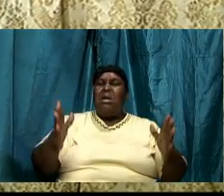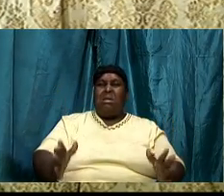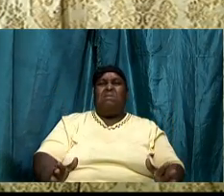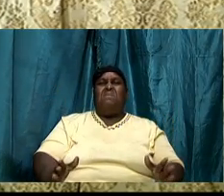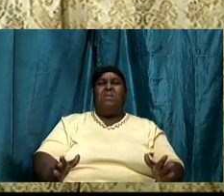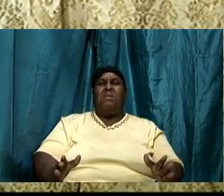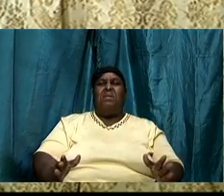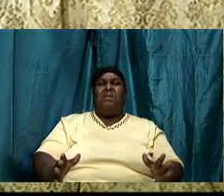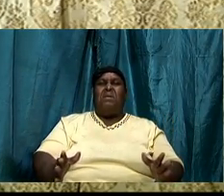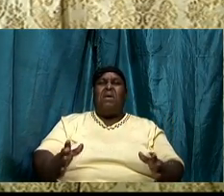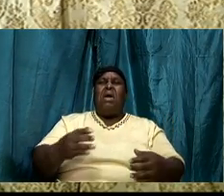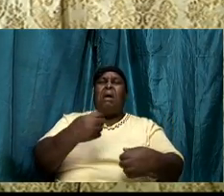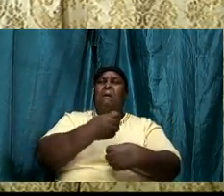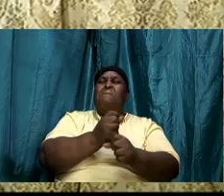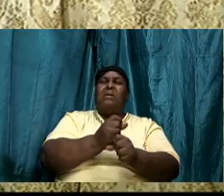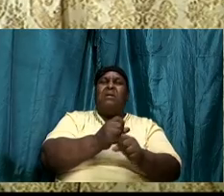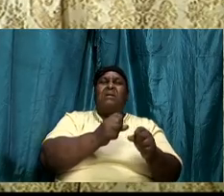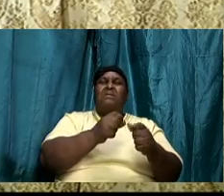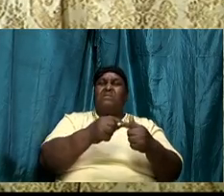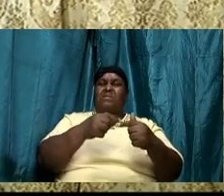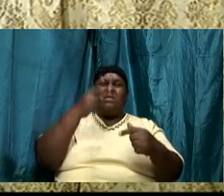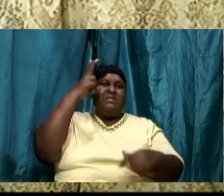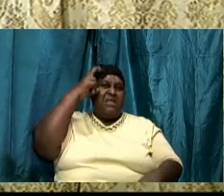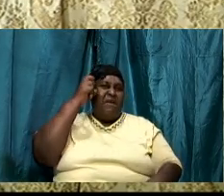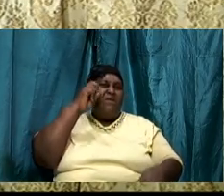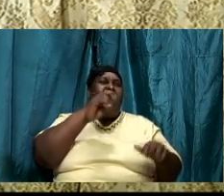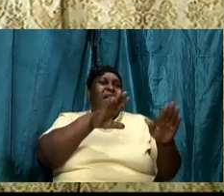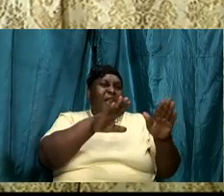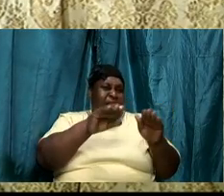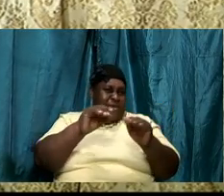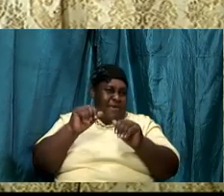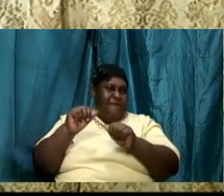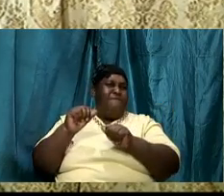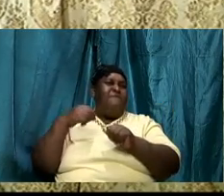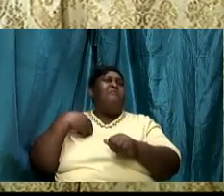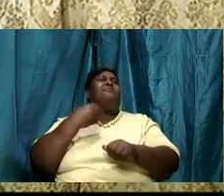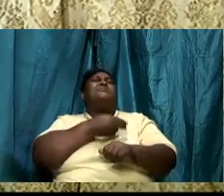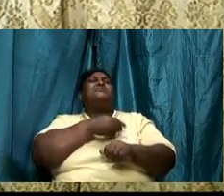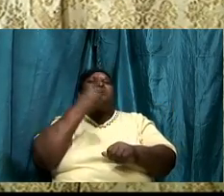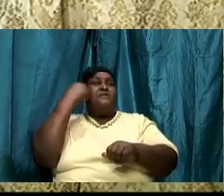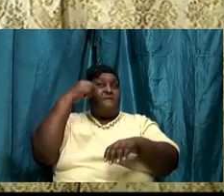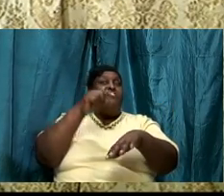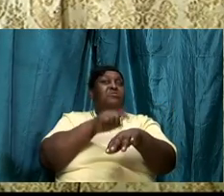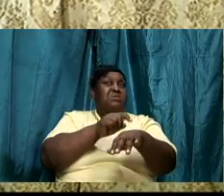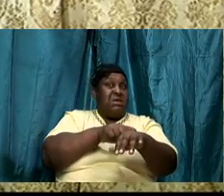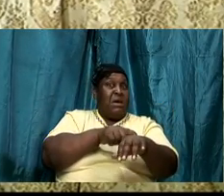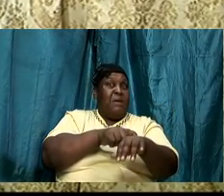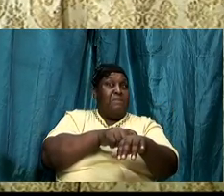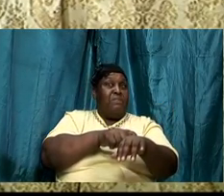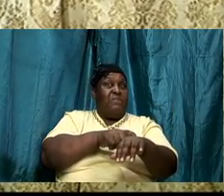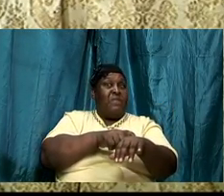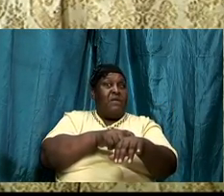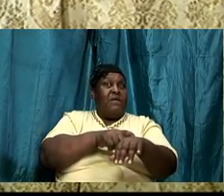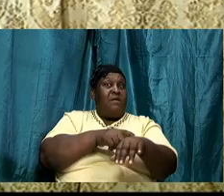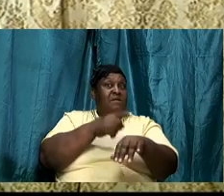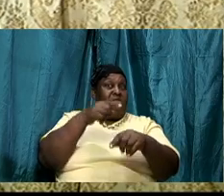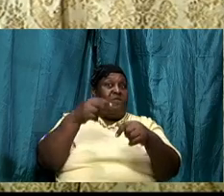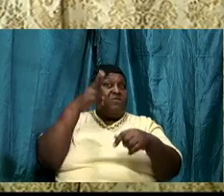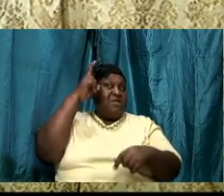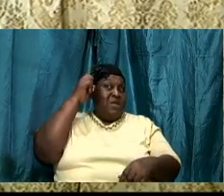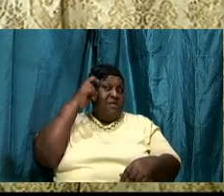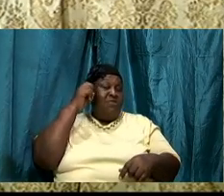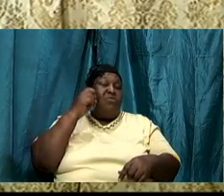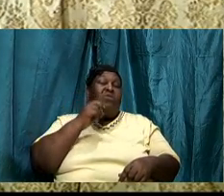to pull away for a while because he would have been discomfited by our use of the